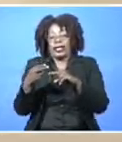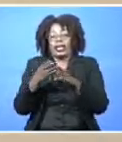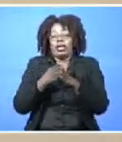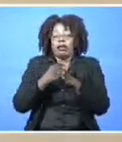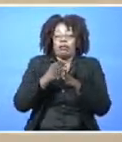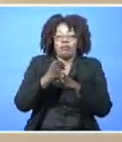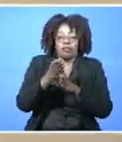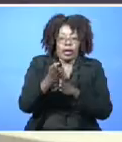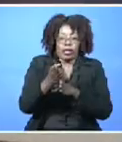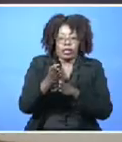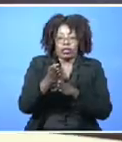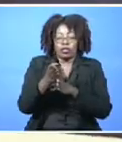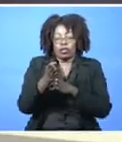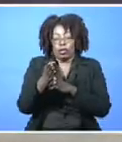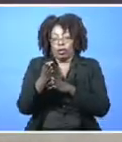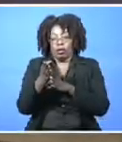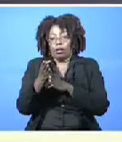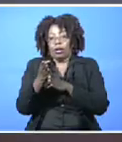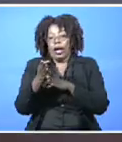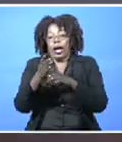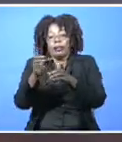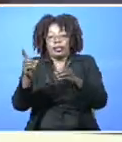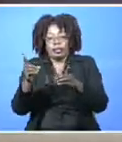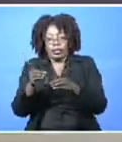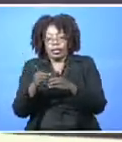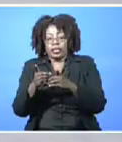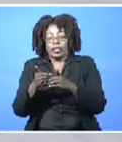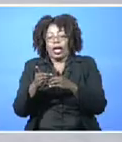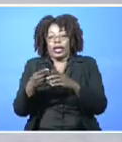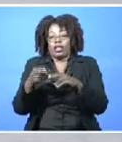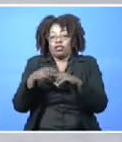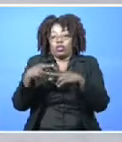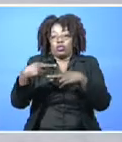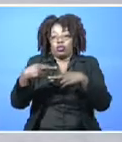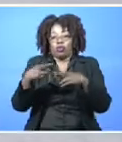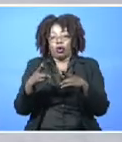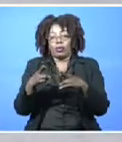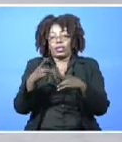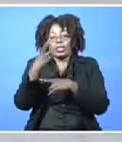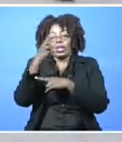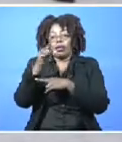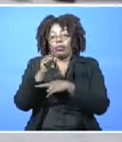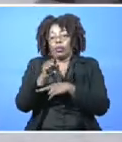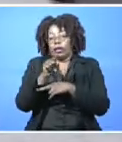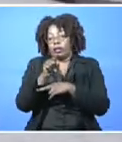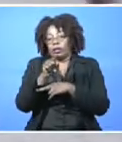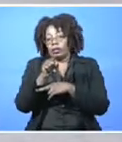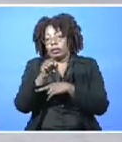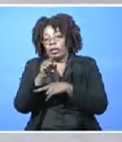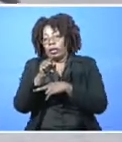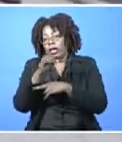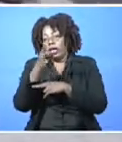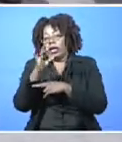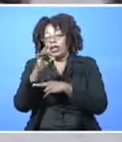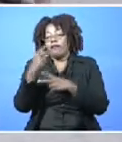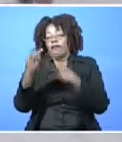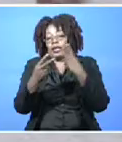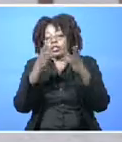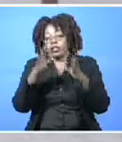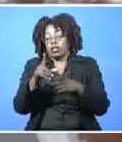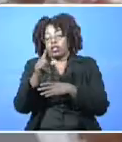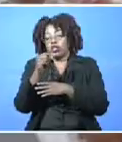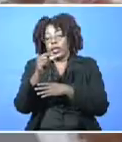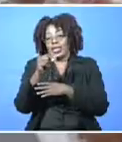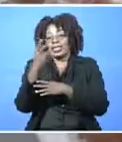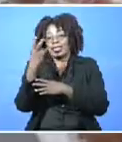largely due to hurricanes and decreased room availability. The 16.4 million visitors received in 2017 was